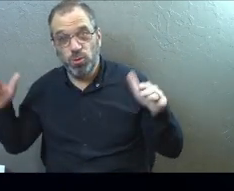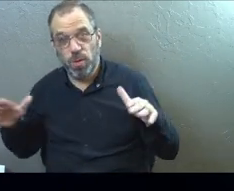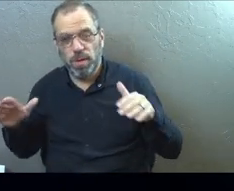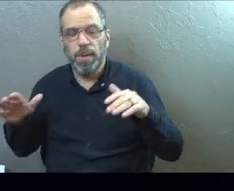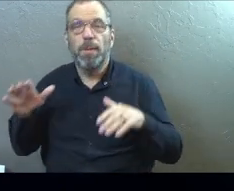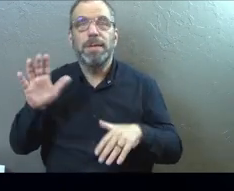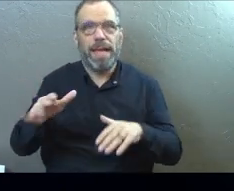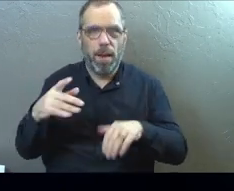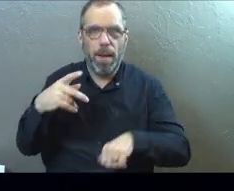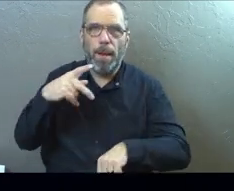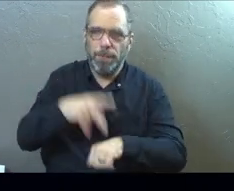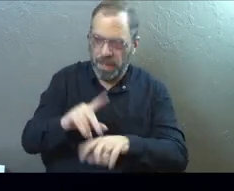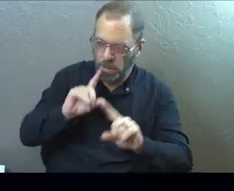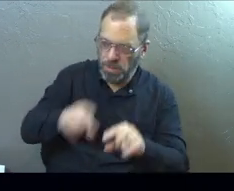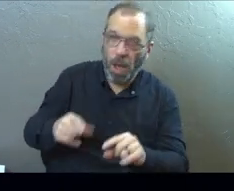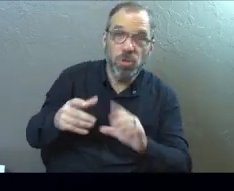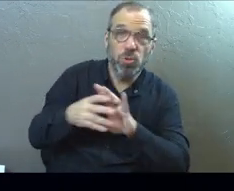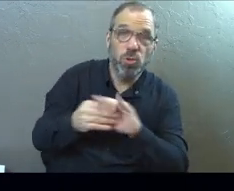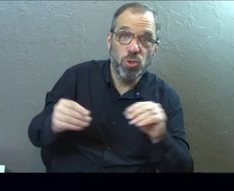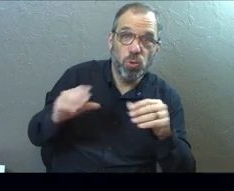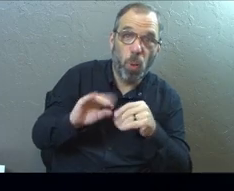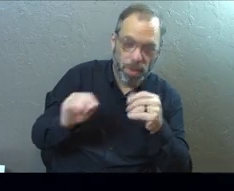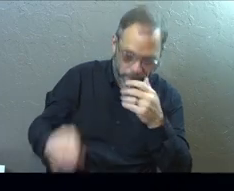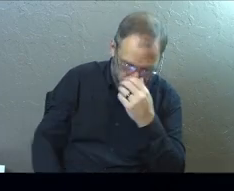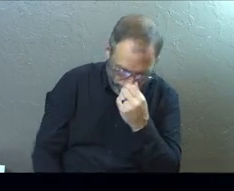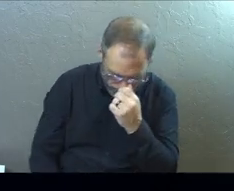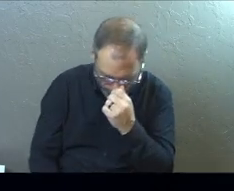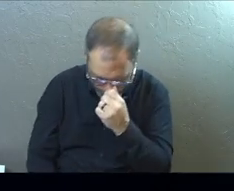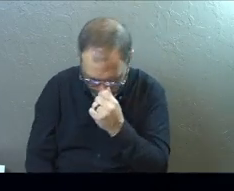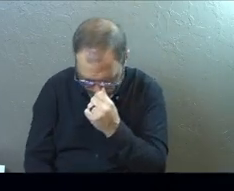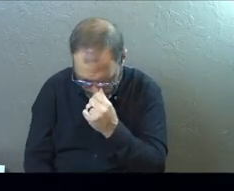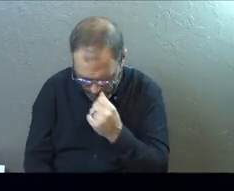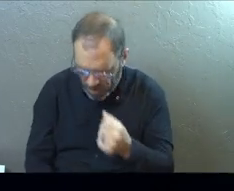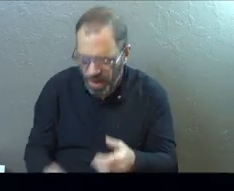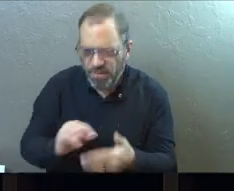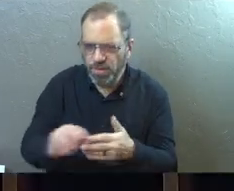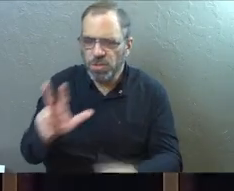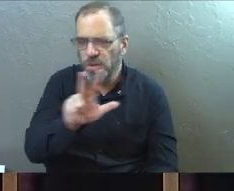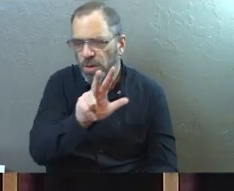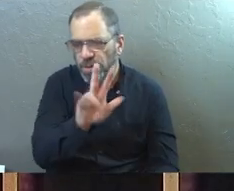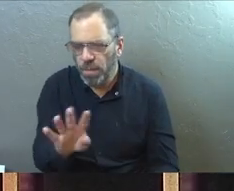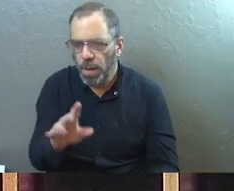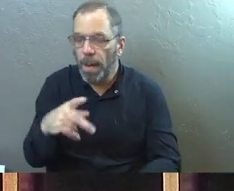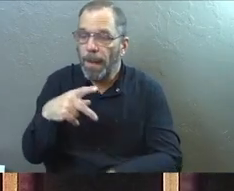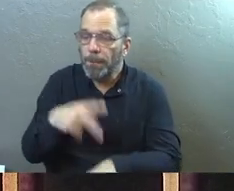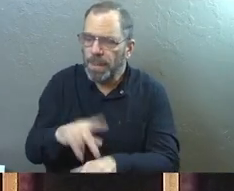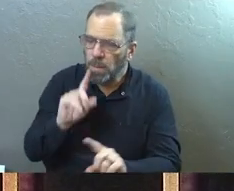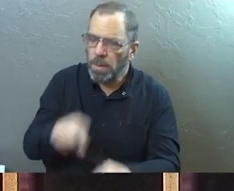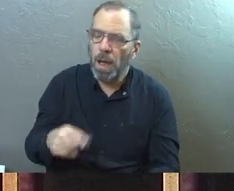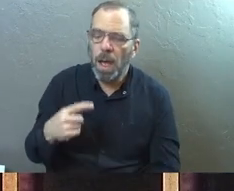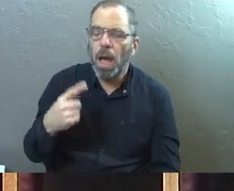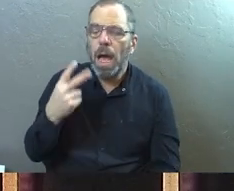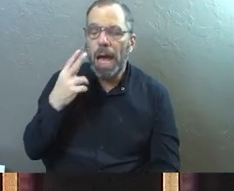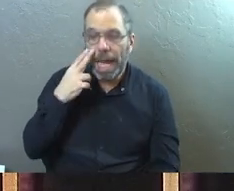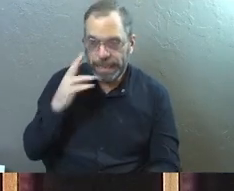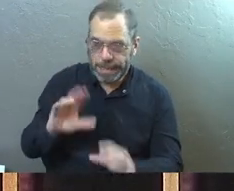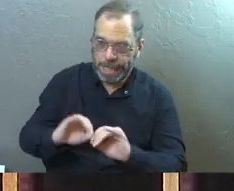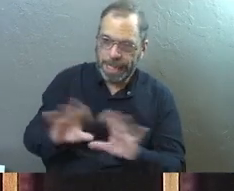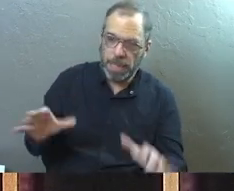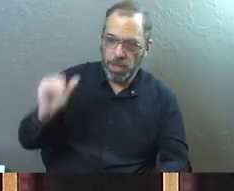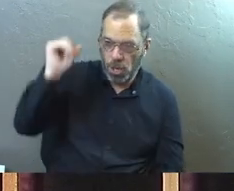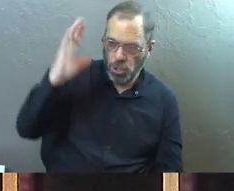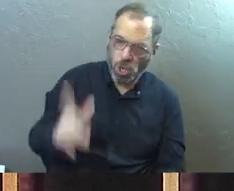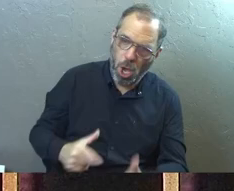And here's how Peter responds to the story that Cornelius tells him. Verse 34, then Peter replied, I see very clearly